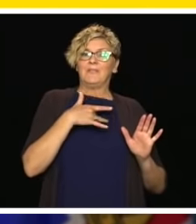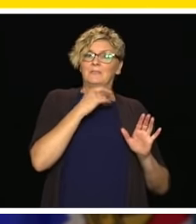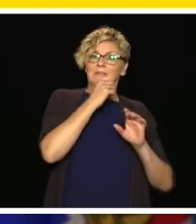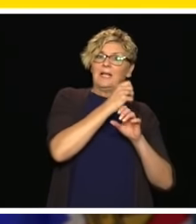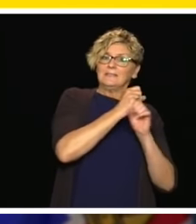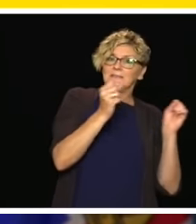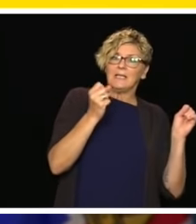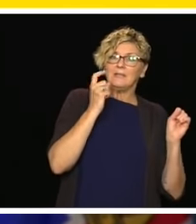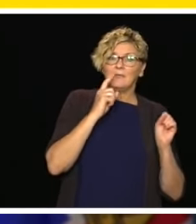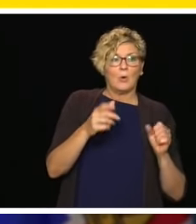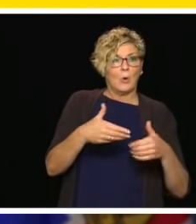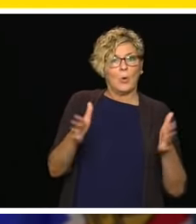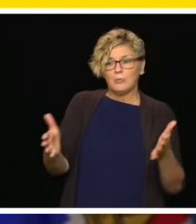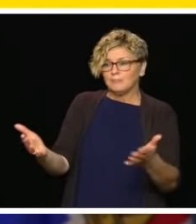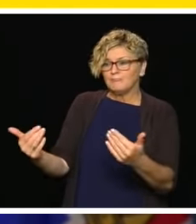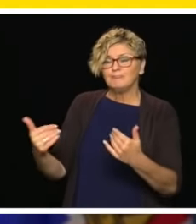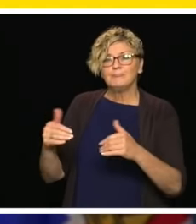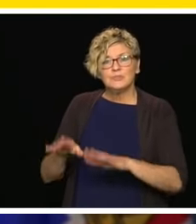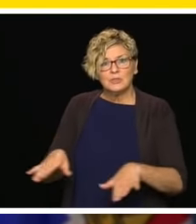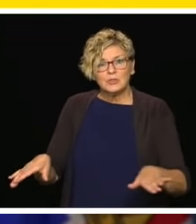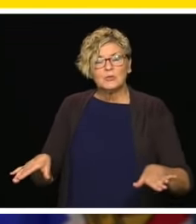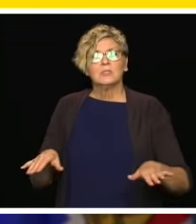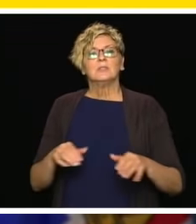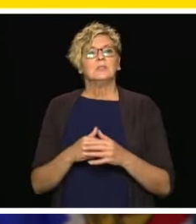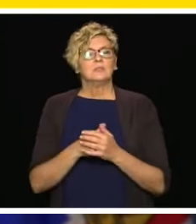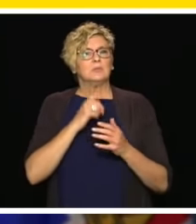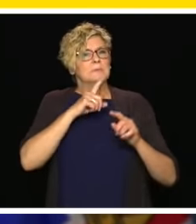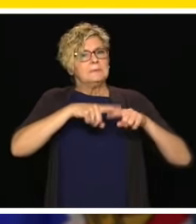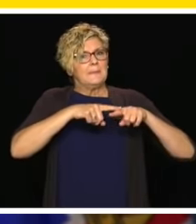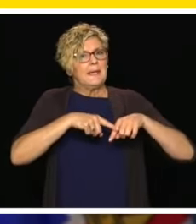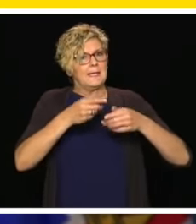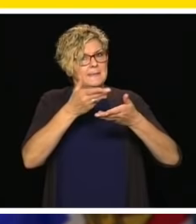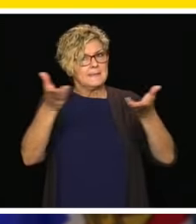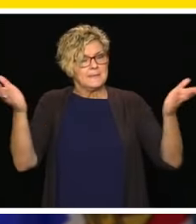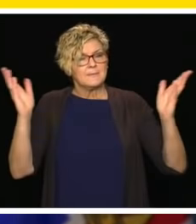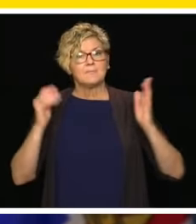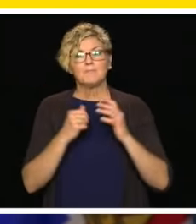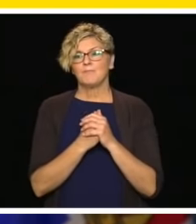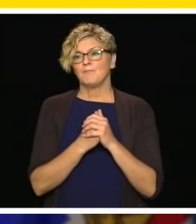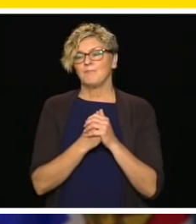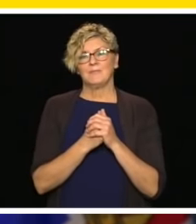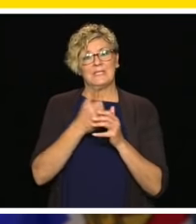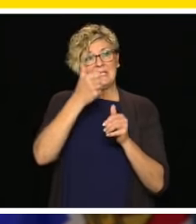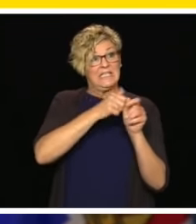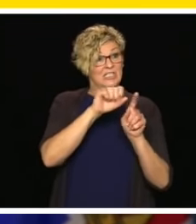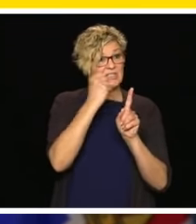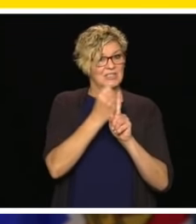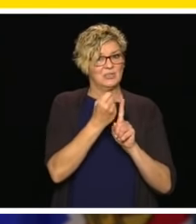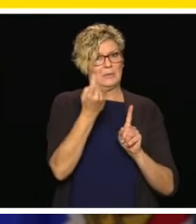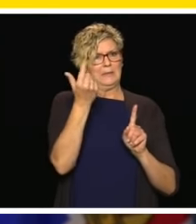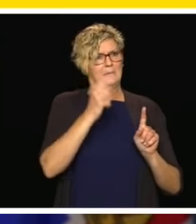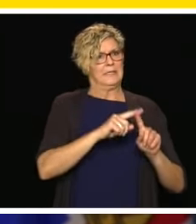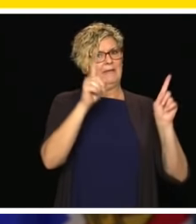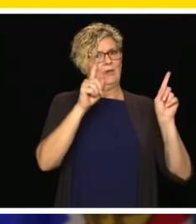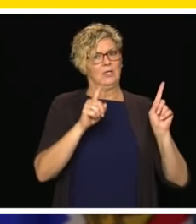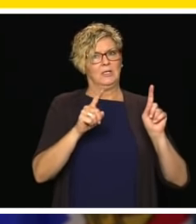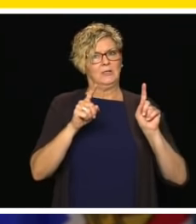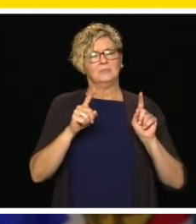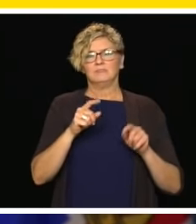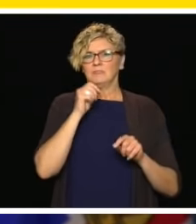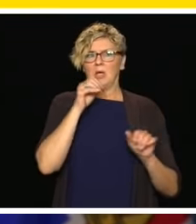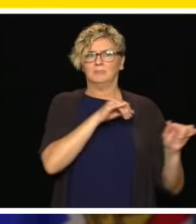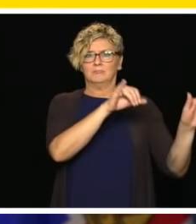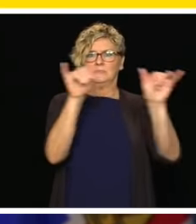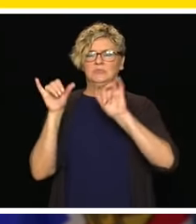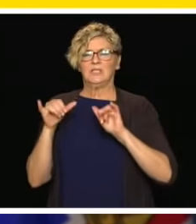best. And following public health officers' guideline we know childcare can safely reopen but there are so many different situations so we definitely